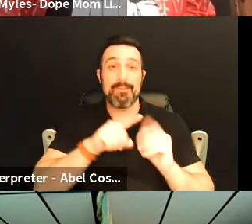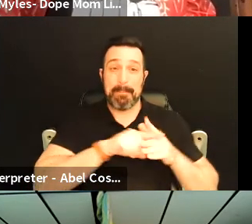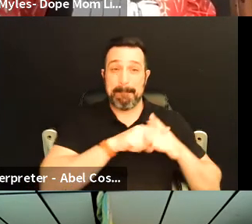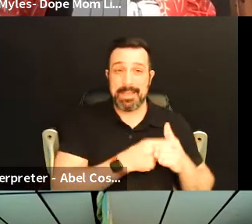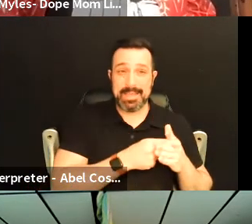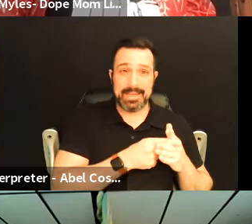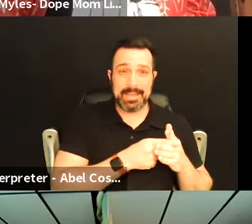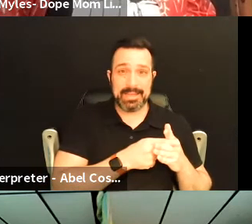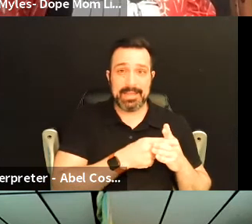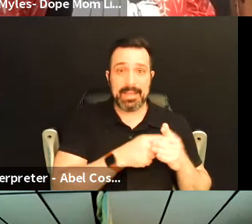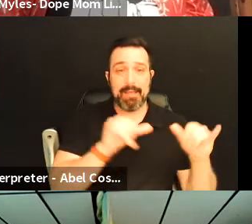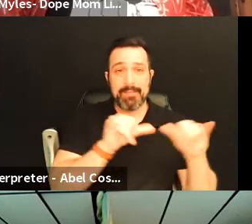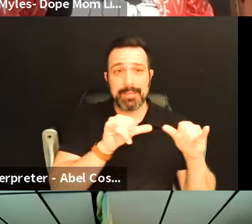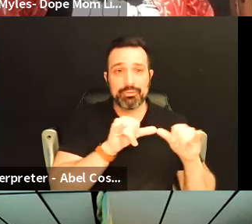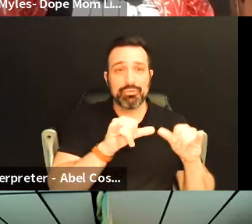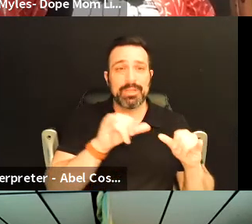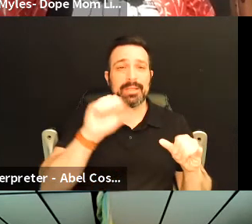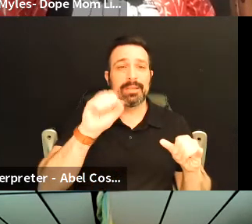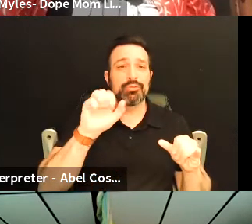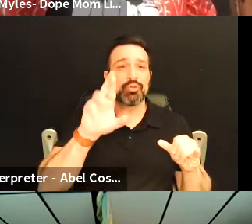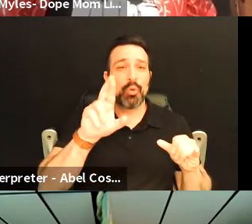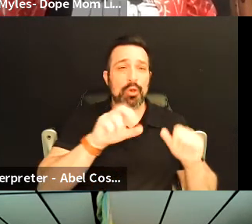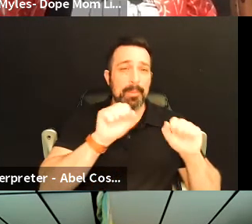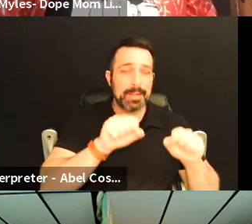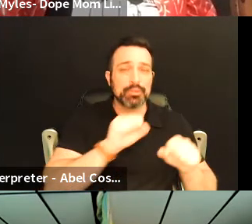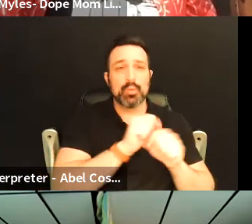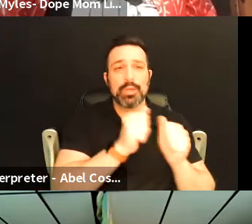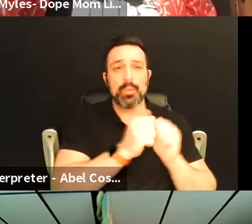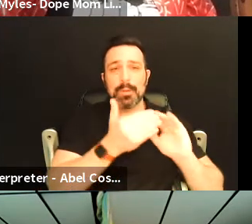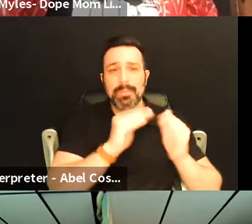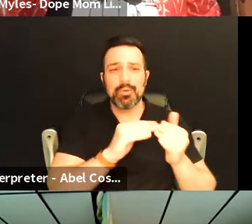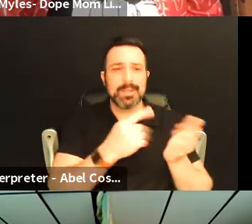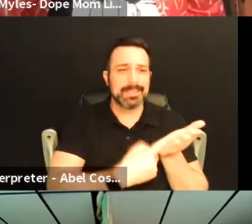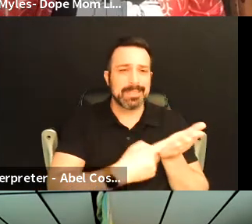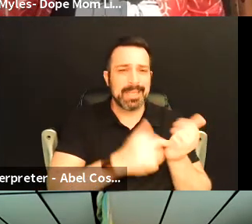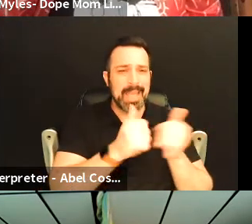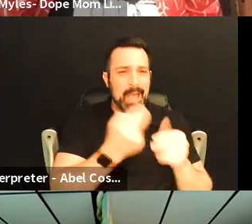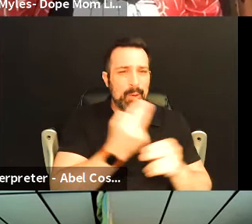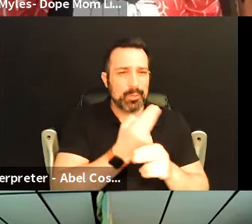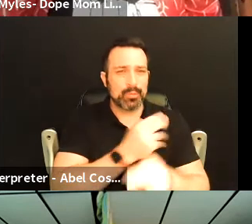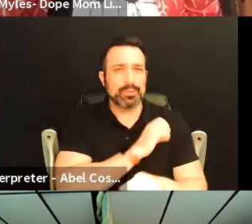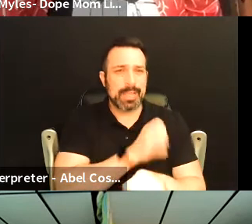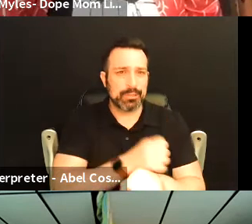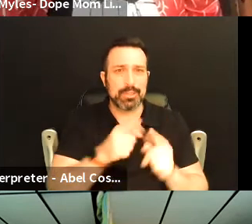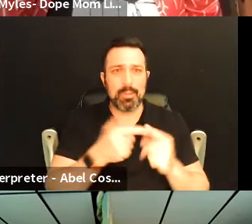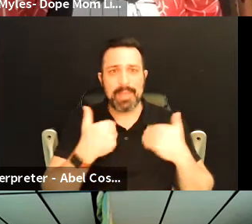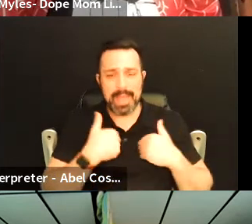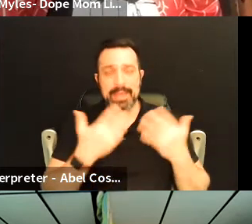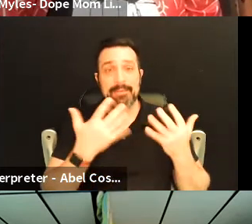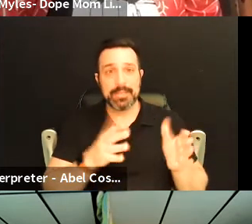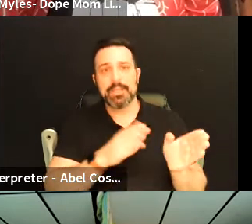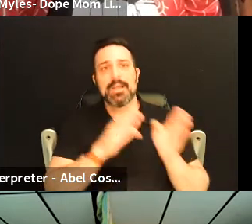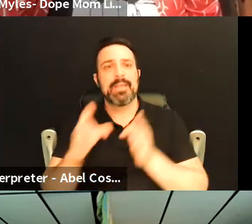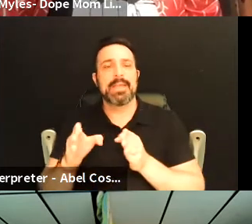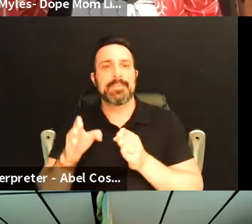of of measuring the solar potential and working with the community to talk about how would they use the energy once they had it and then to the